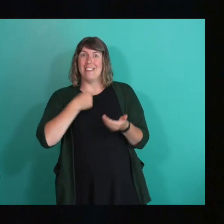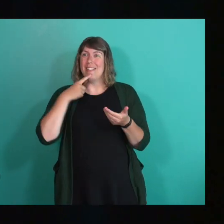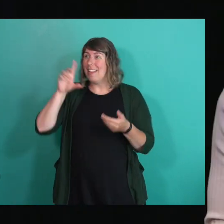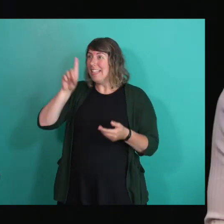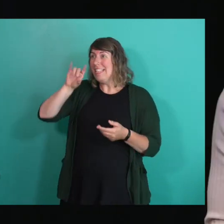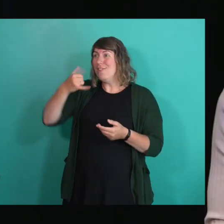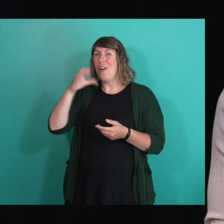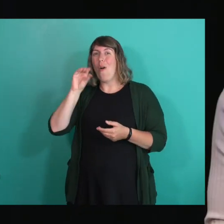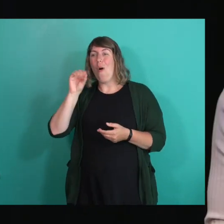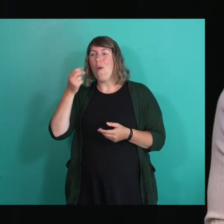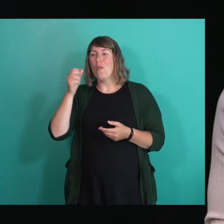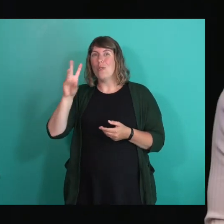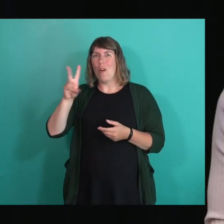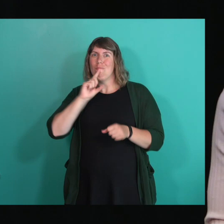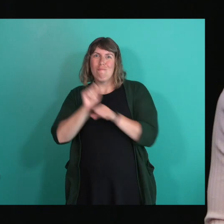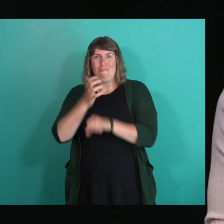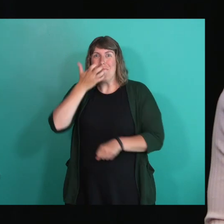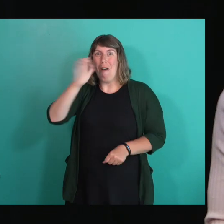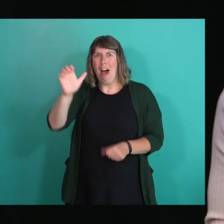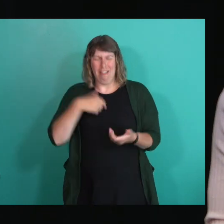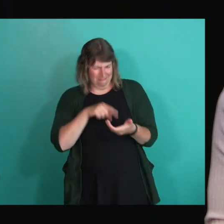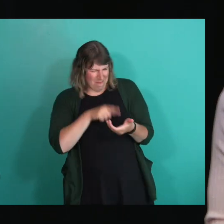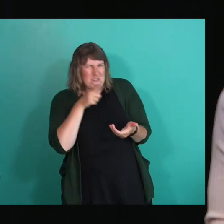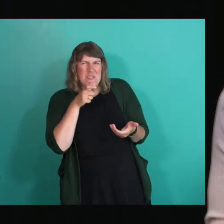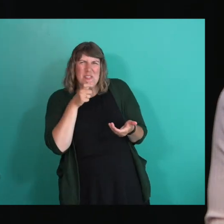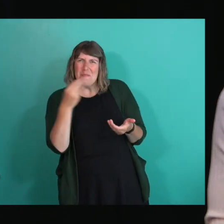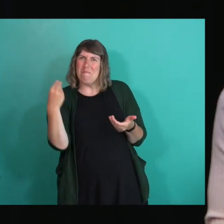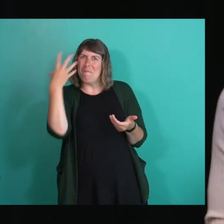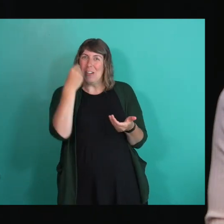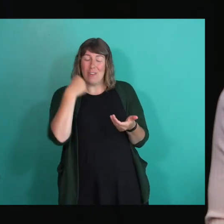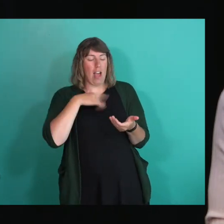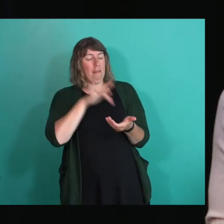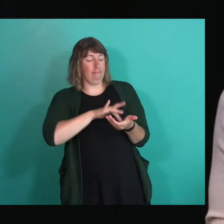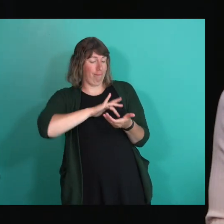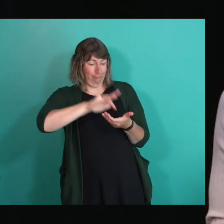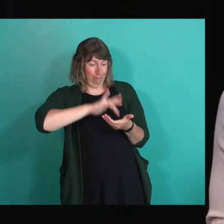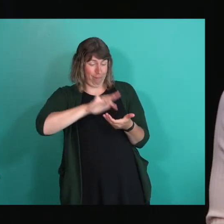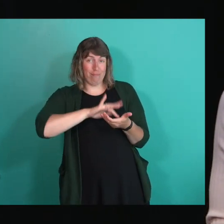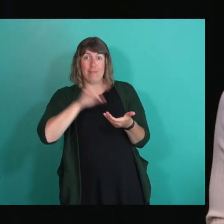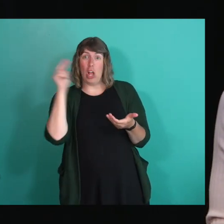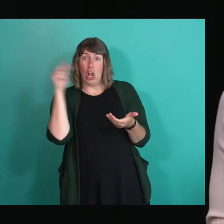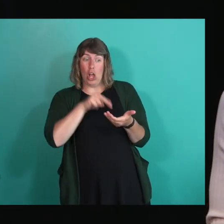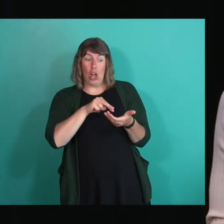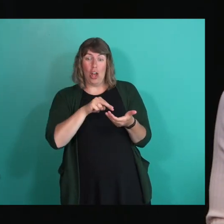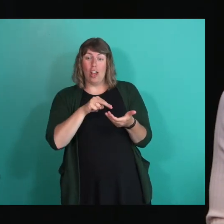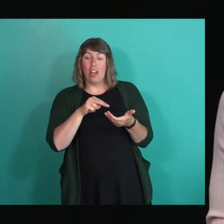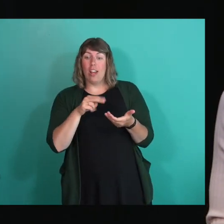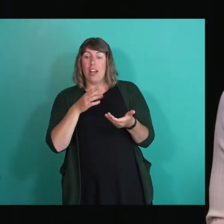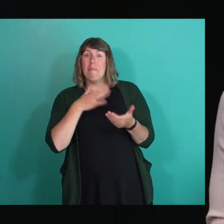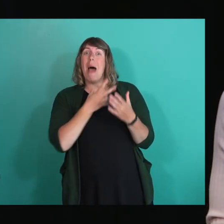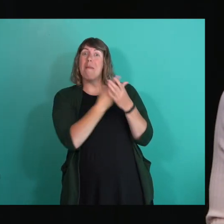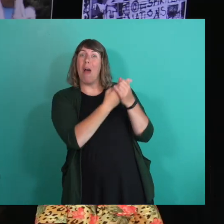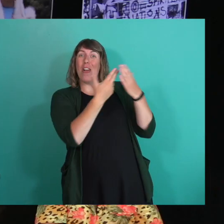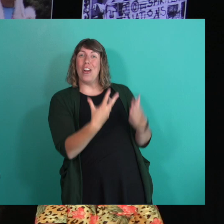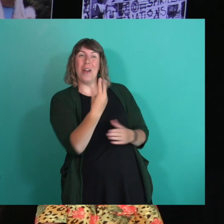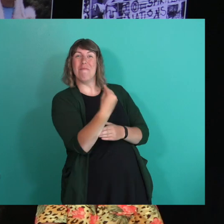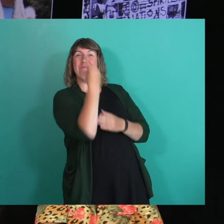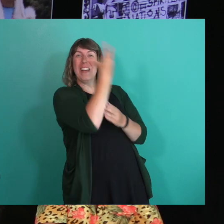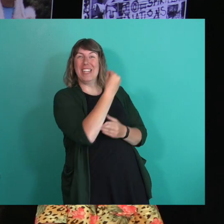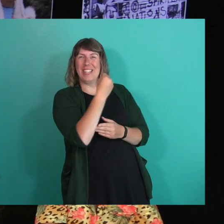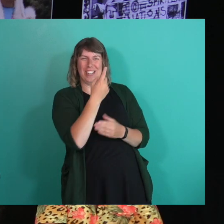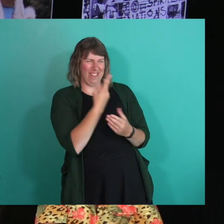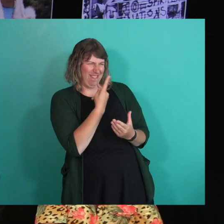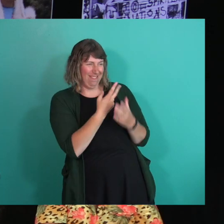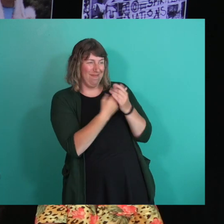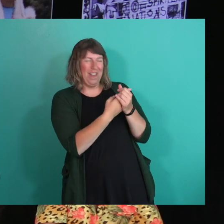DJ Osho looking so hot. I was like, oh, who is this? And I looked, and it was my current partner. We've been together